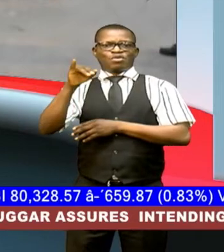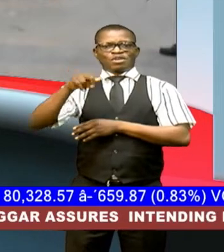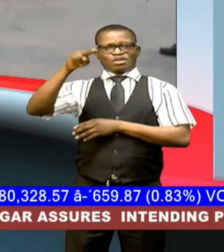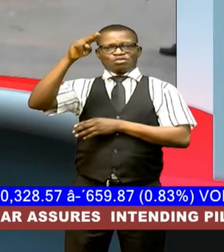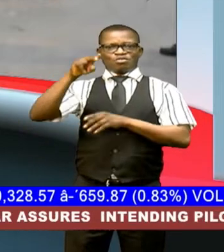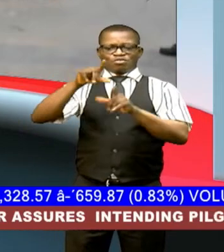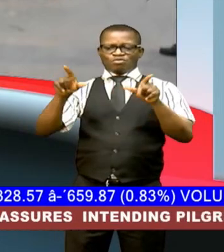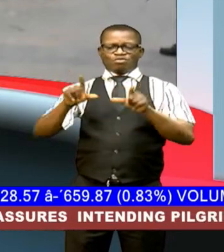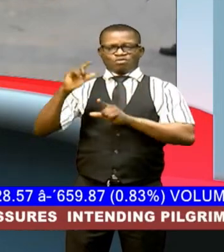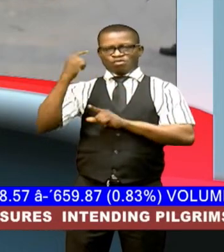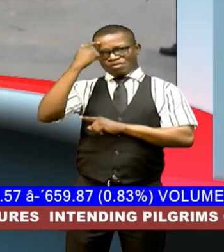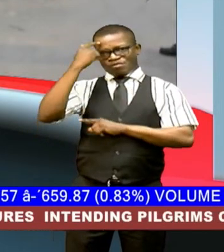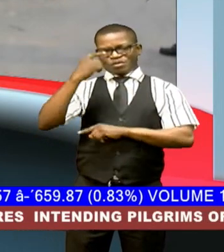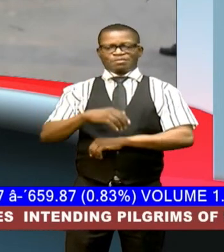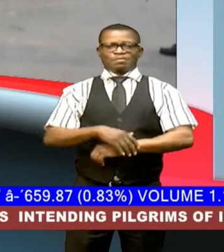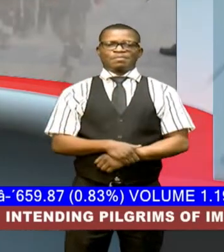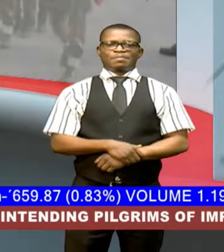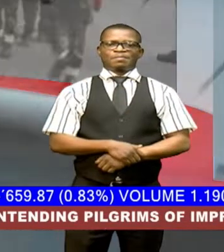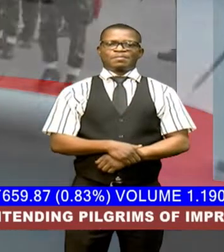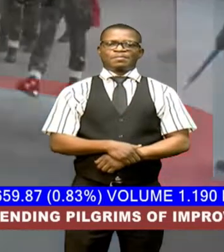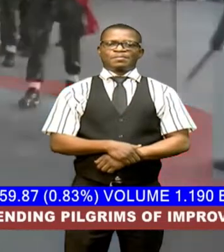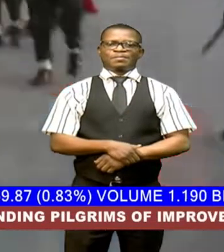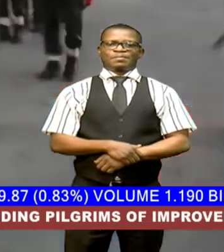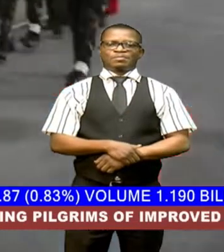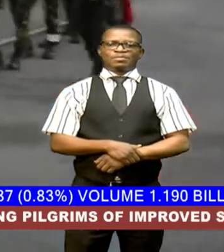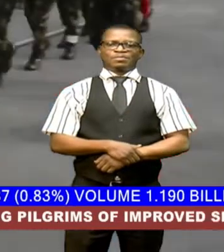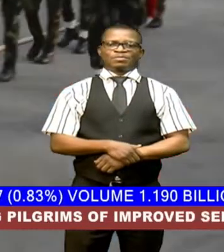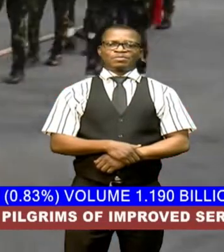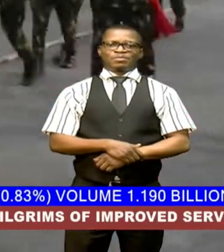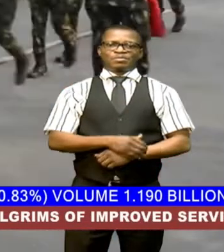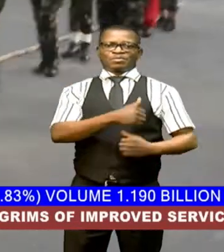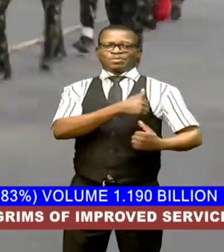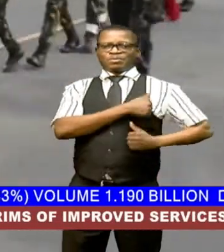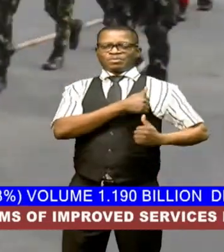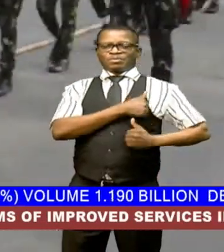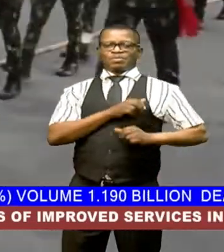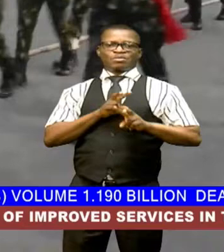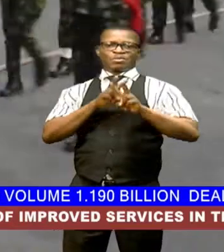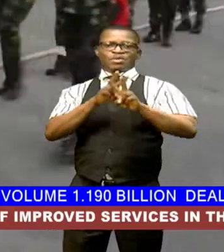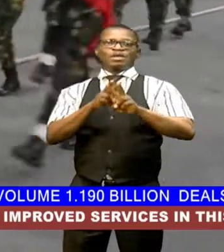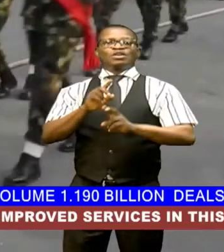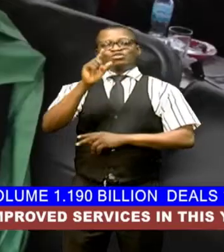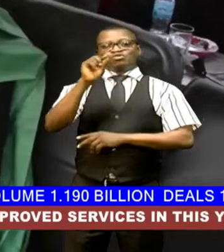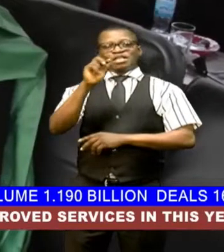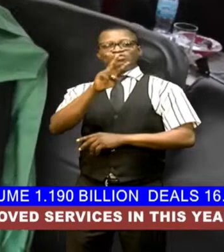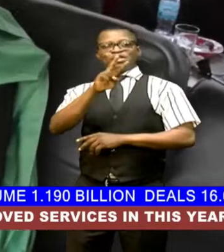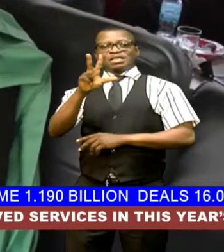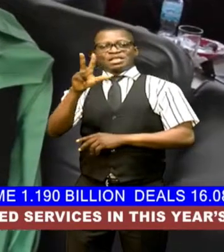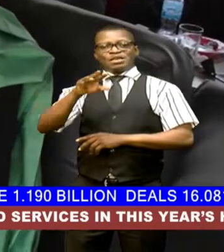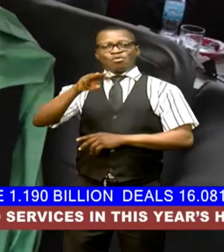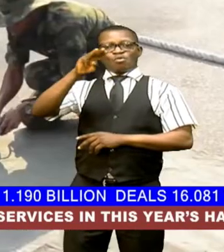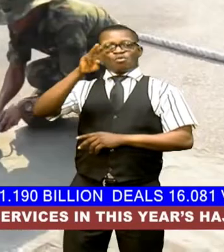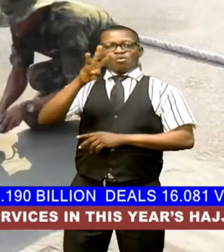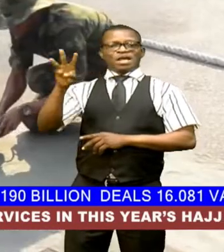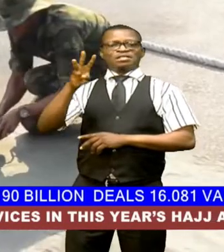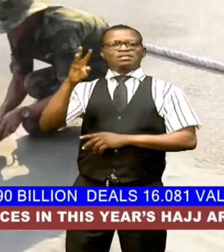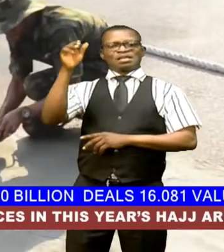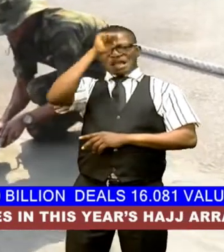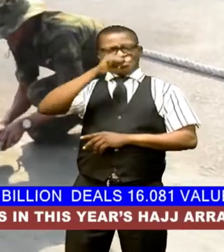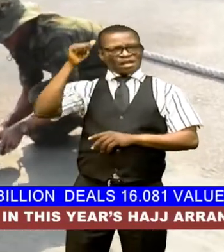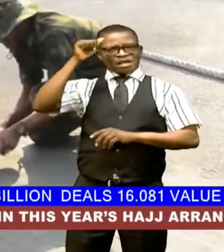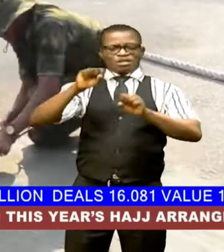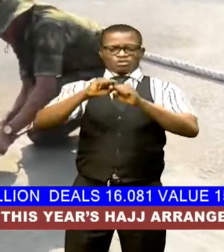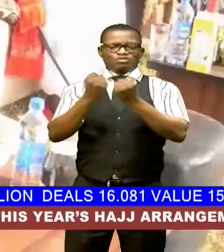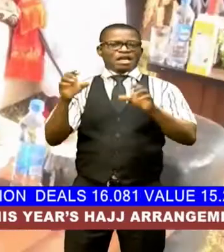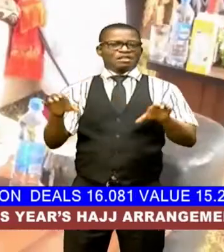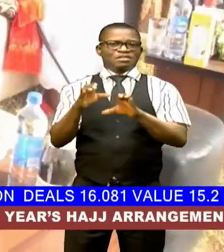area it's the 2023 west african social activities wasa